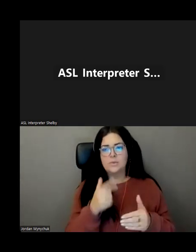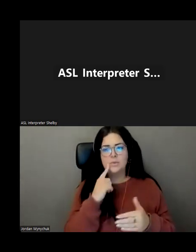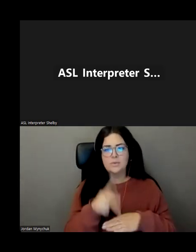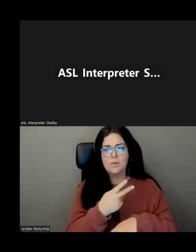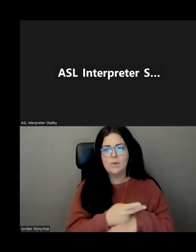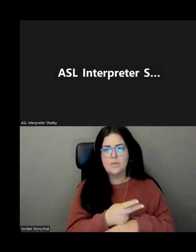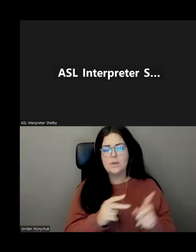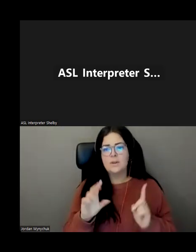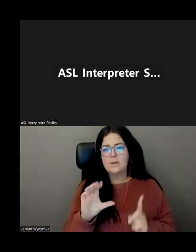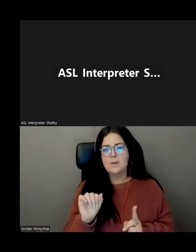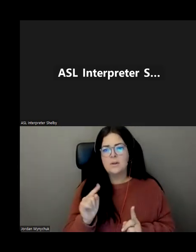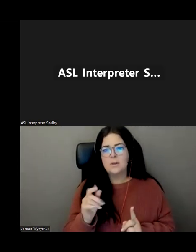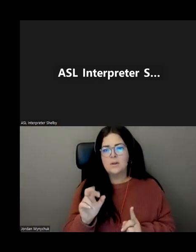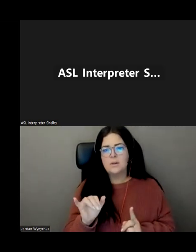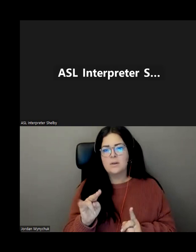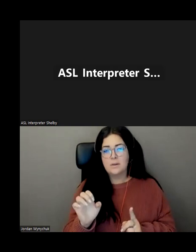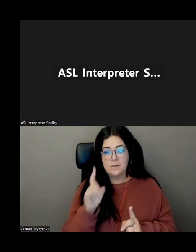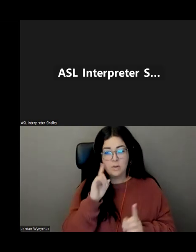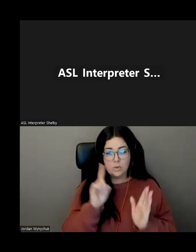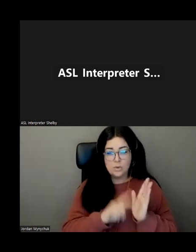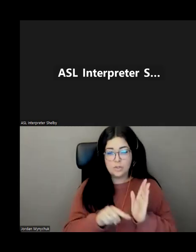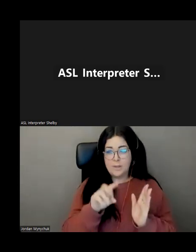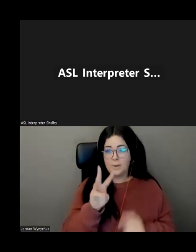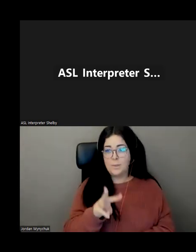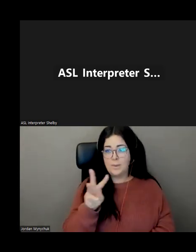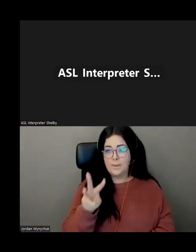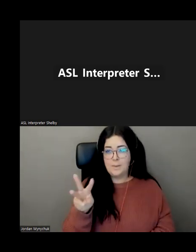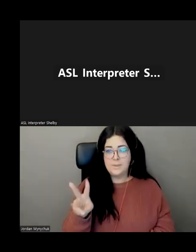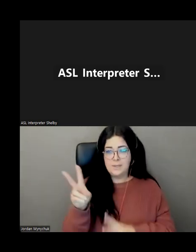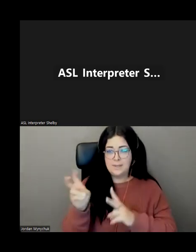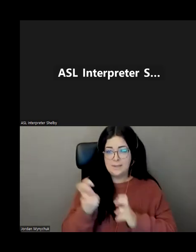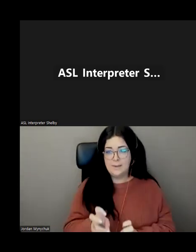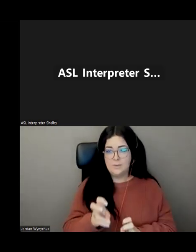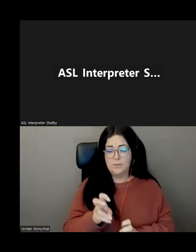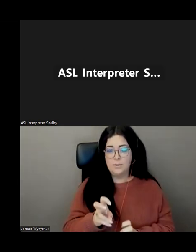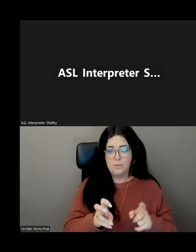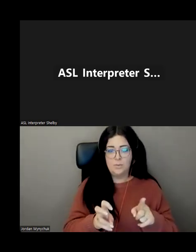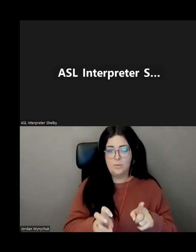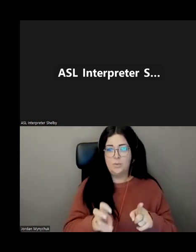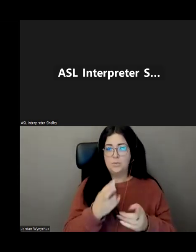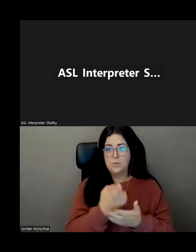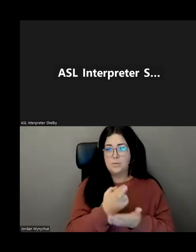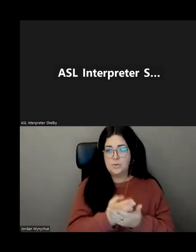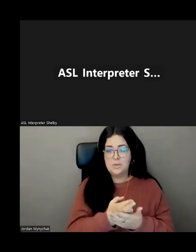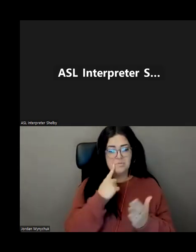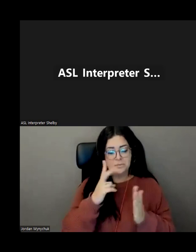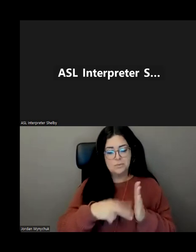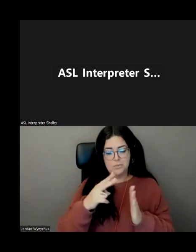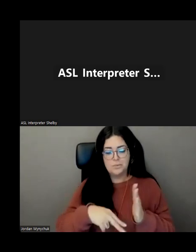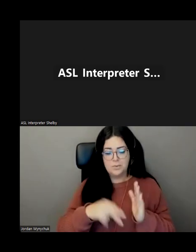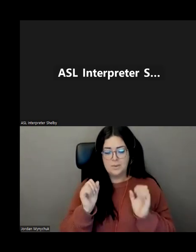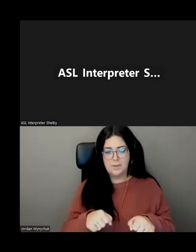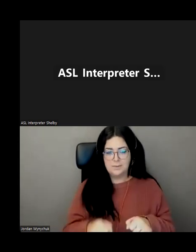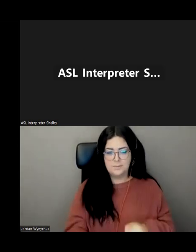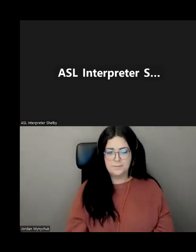brochures can also be located on the website to download the pdf version if anybody is savvy um and we want to actually check those out and